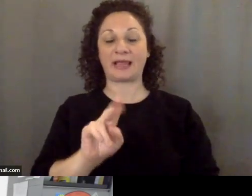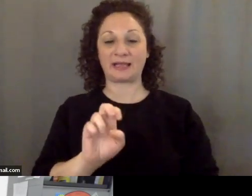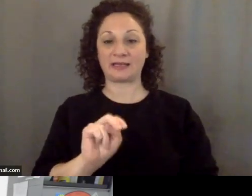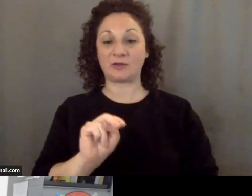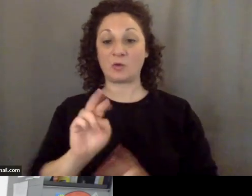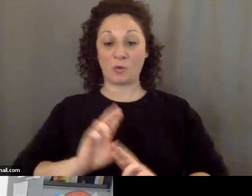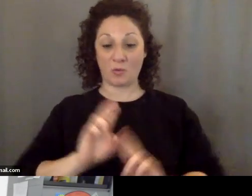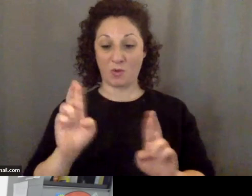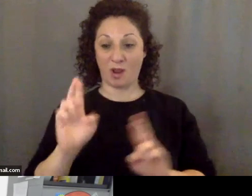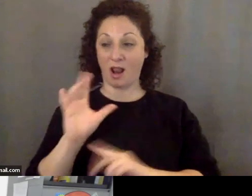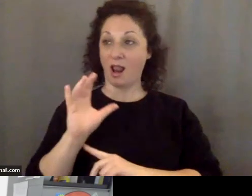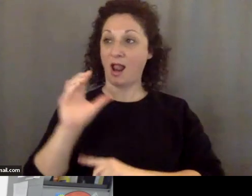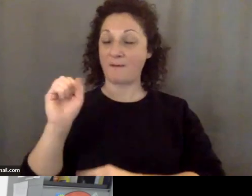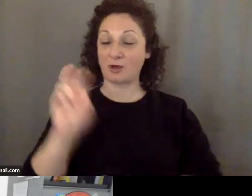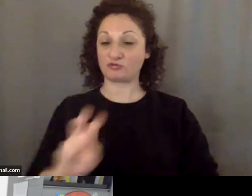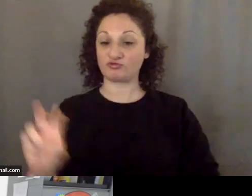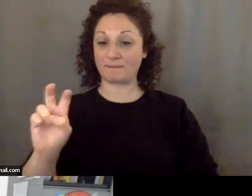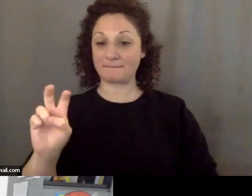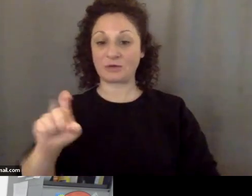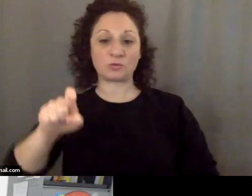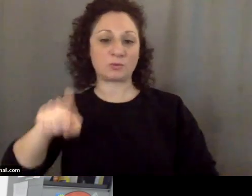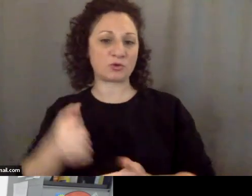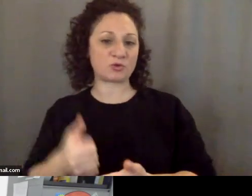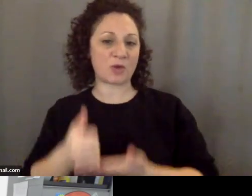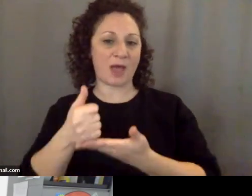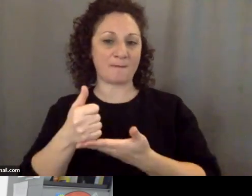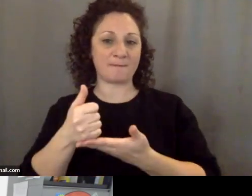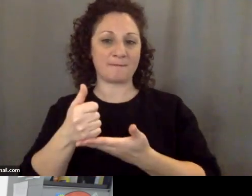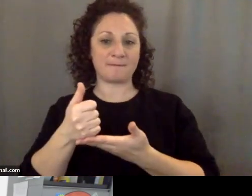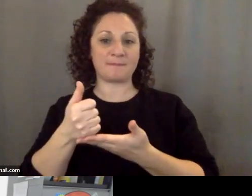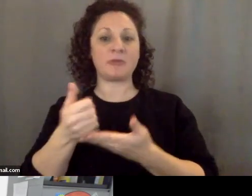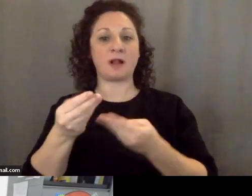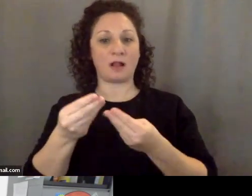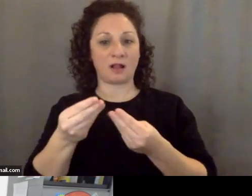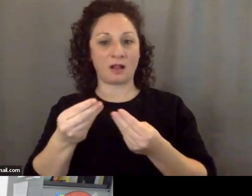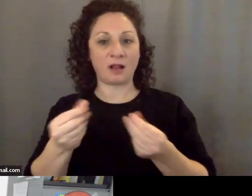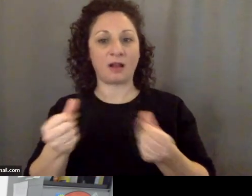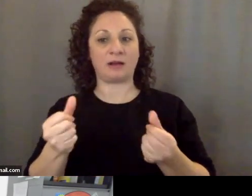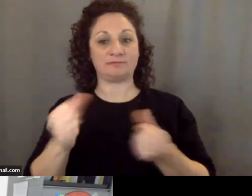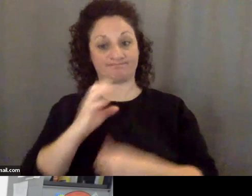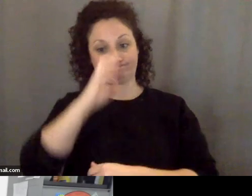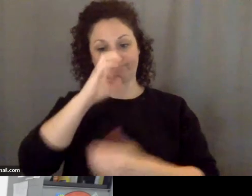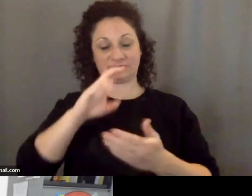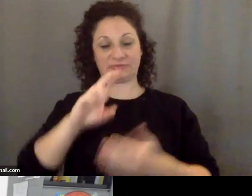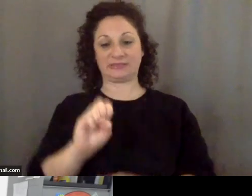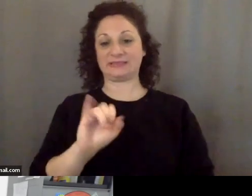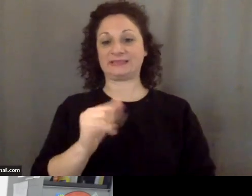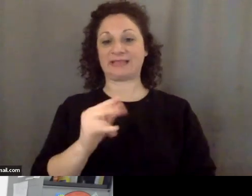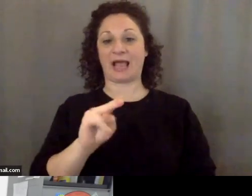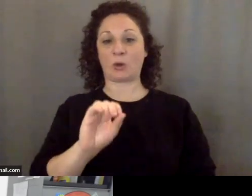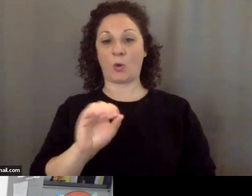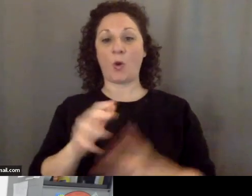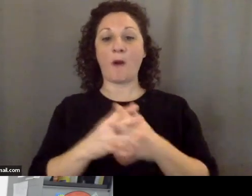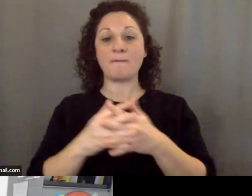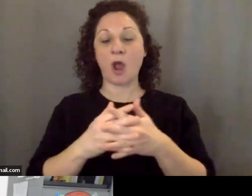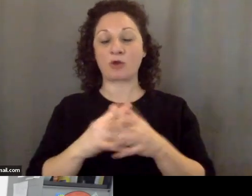which was supposed to help thaw very frigid Sino-American relations, when